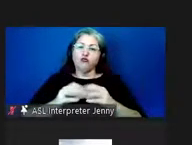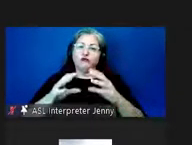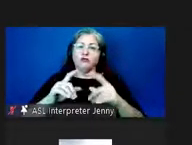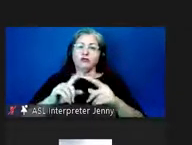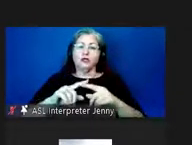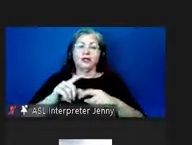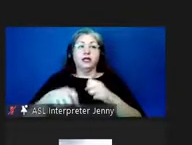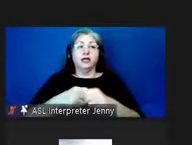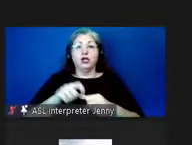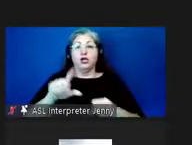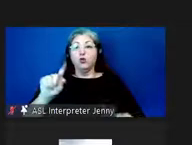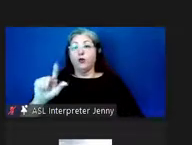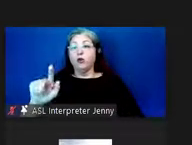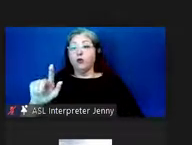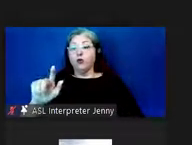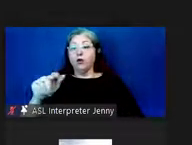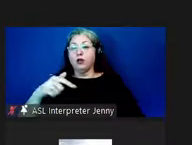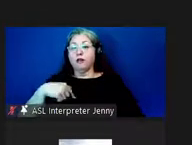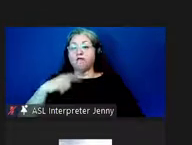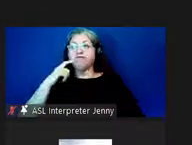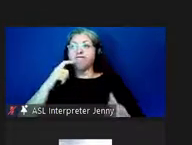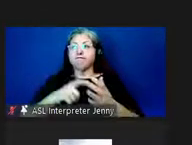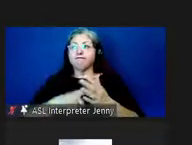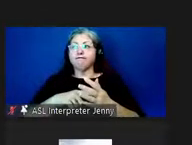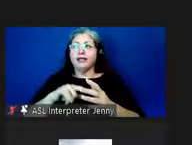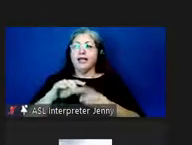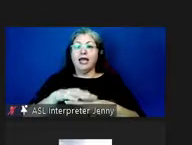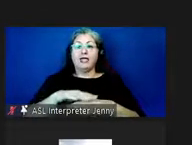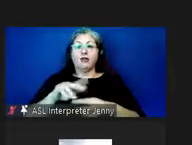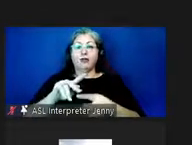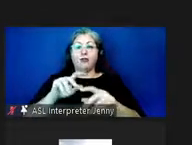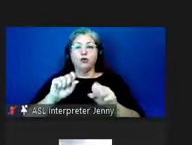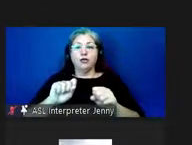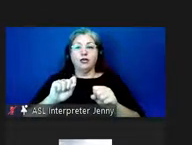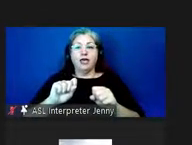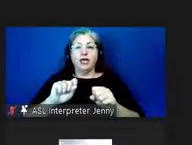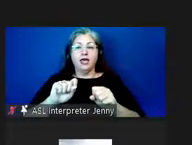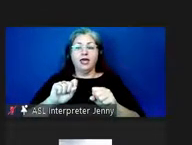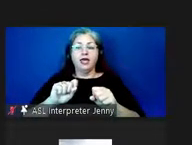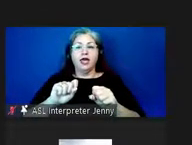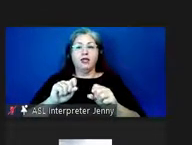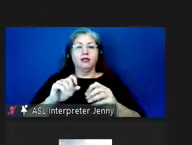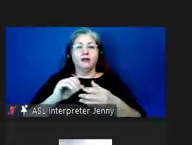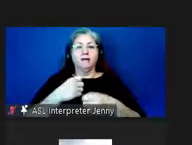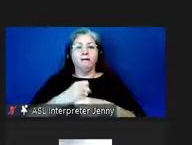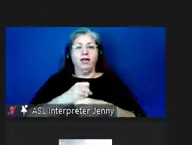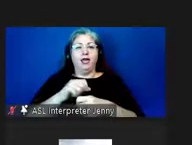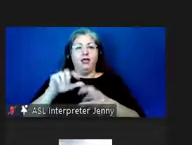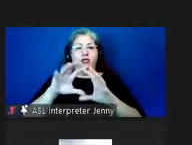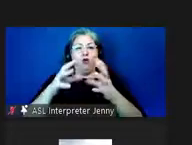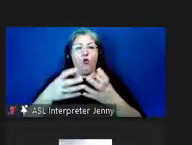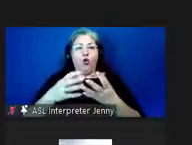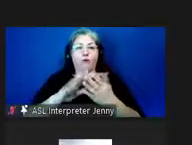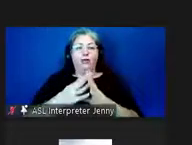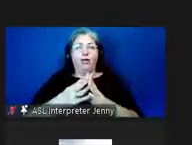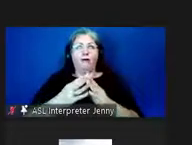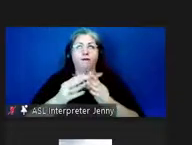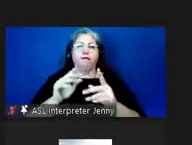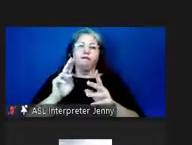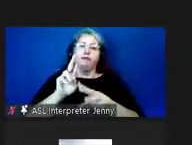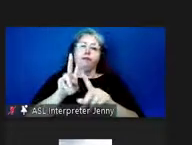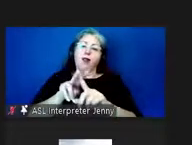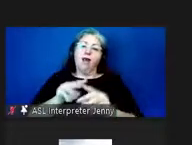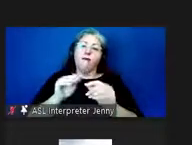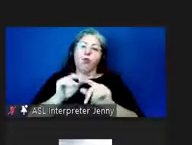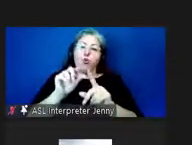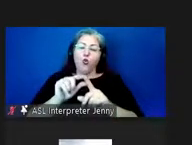come to find that indigenous people can contribute to worlding our world worlds again wording our worlds again with